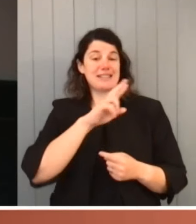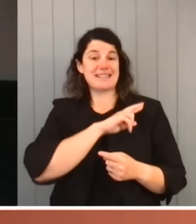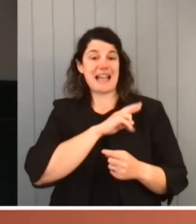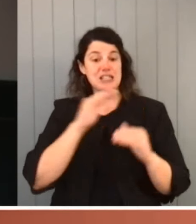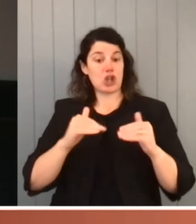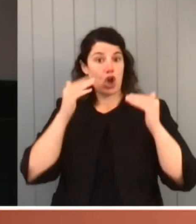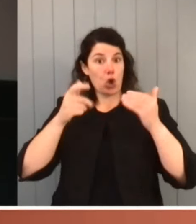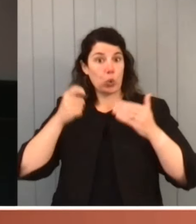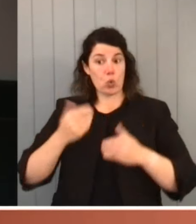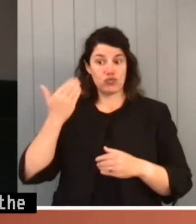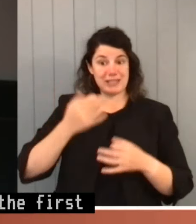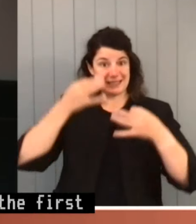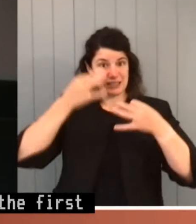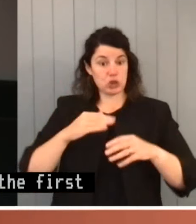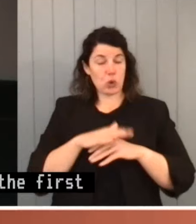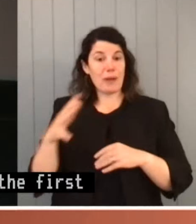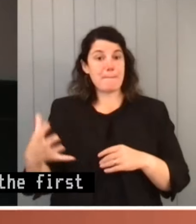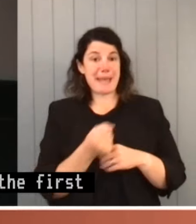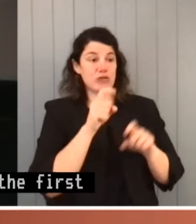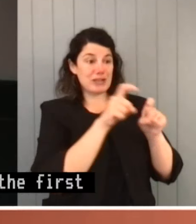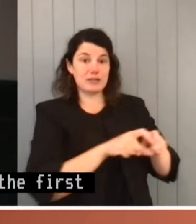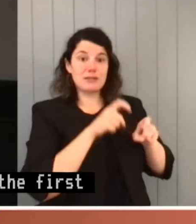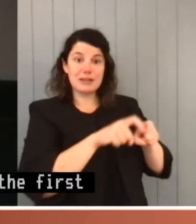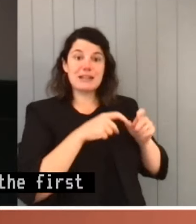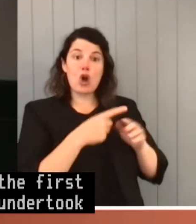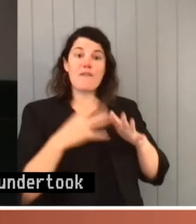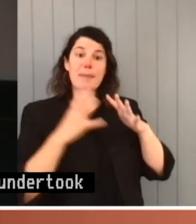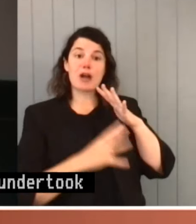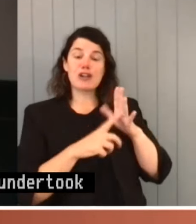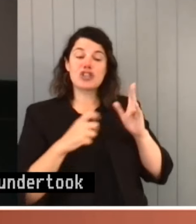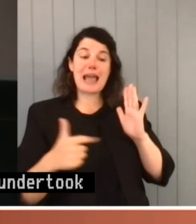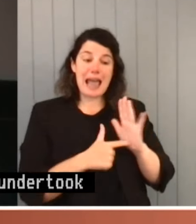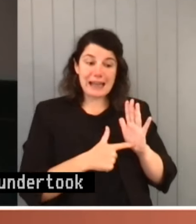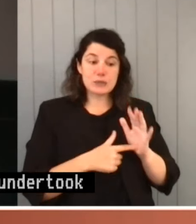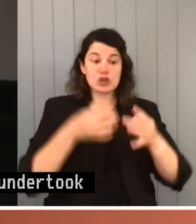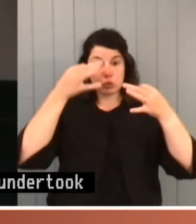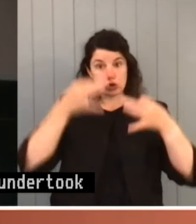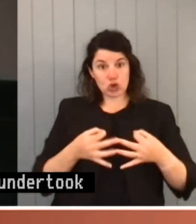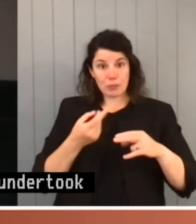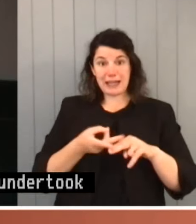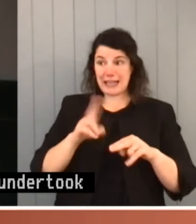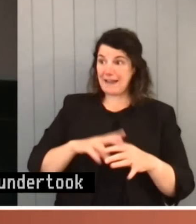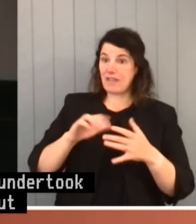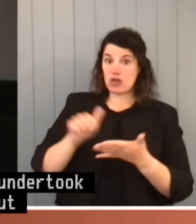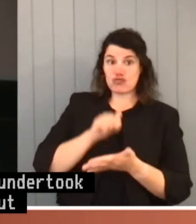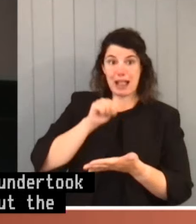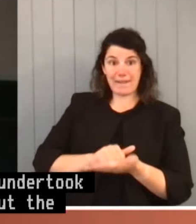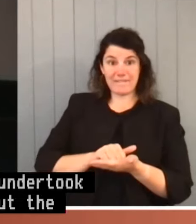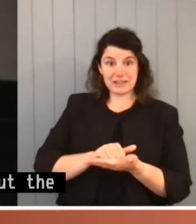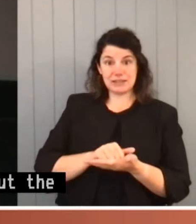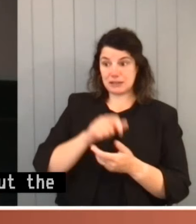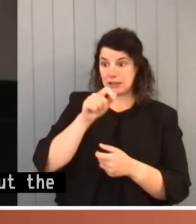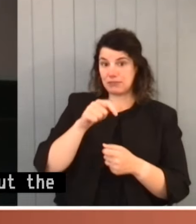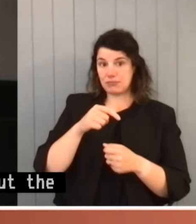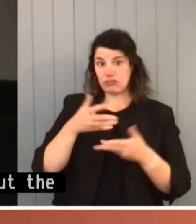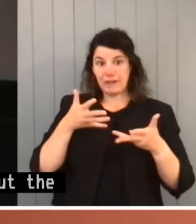decision about the mandatory detention provisions of the Migration Act was to determine whether the relevant provisions could be interpreted so as